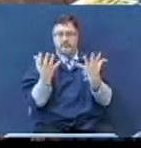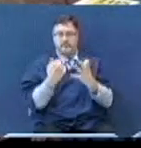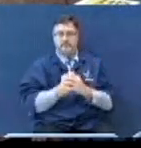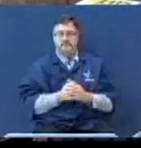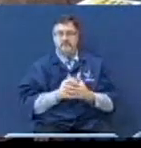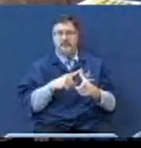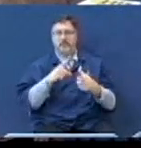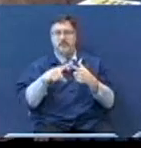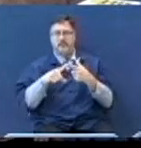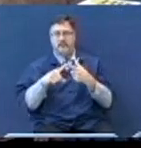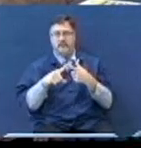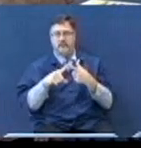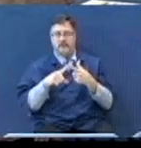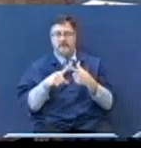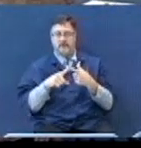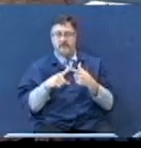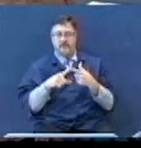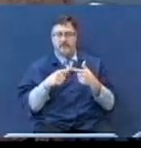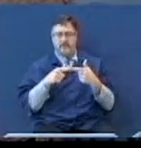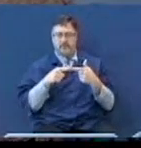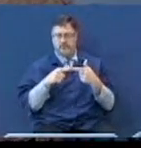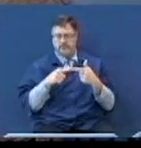And then the offensive odor.